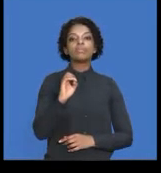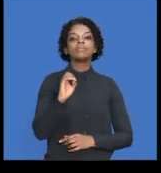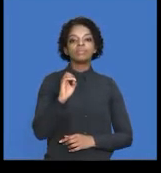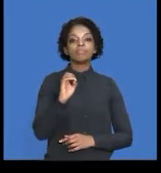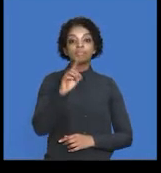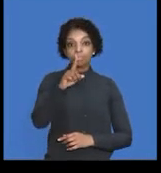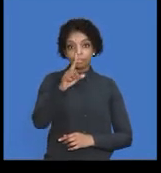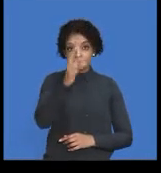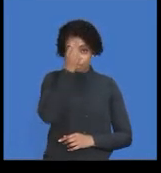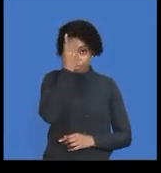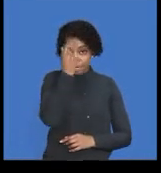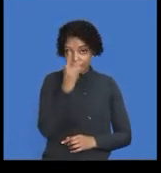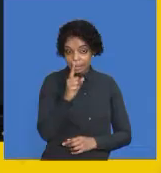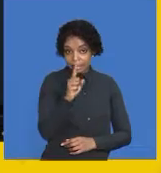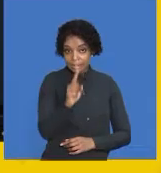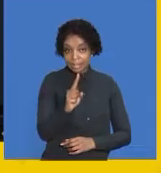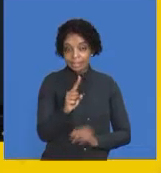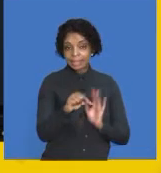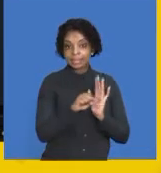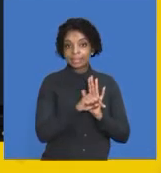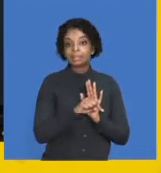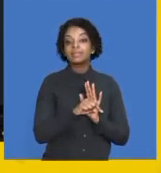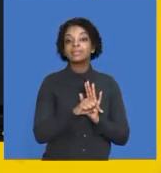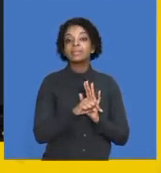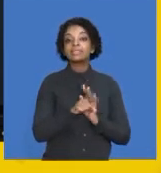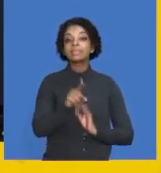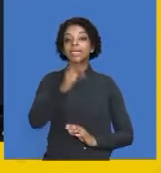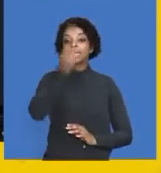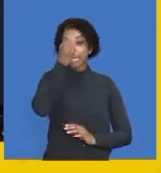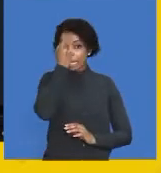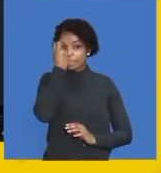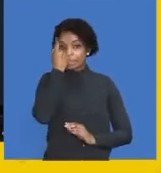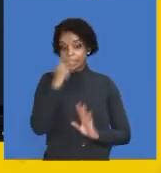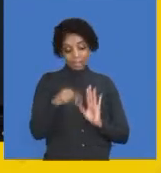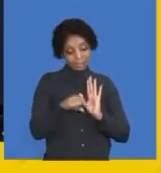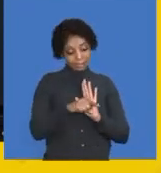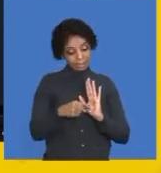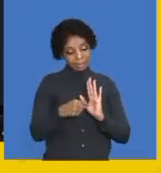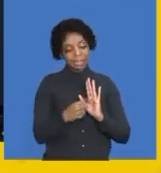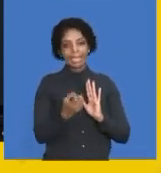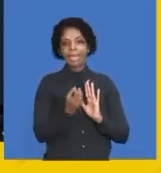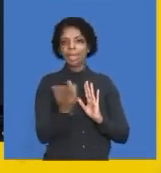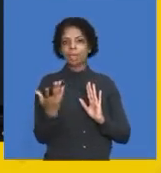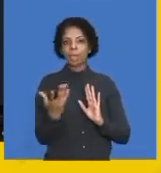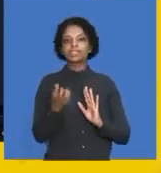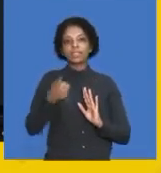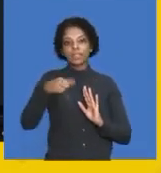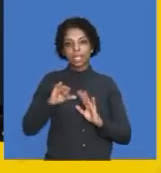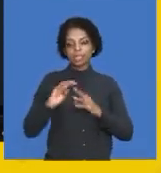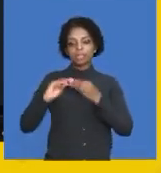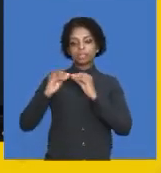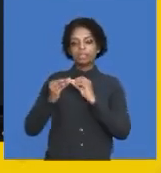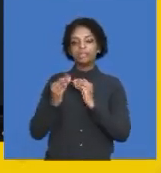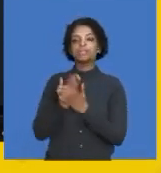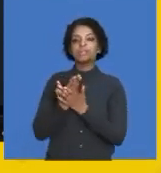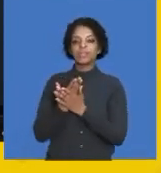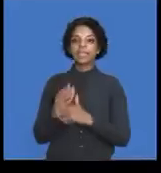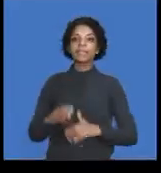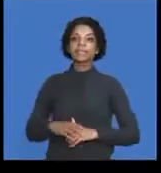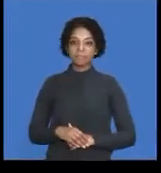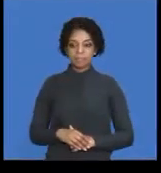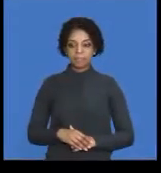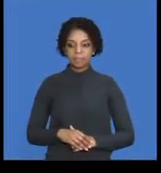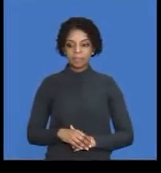Understand the difference. You have to understand the difference in order to do the corrective measure. Once again,